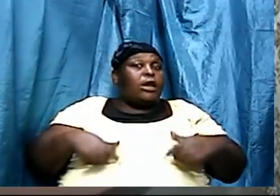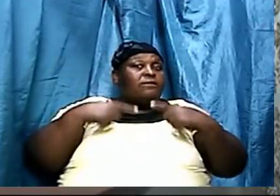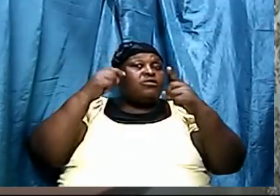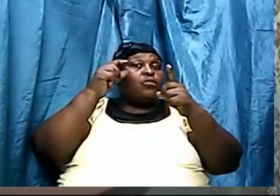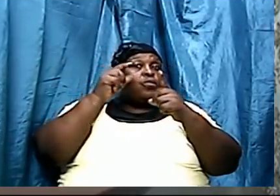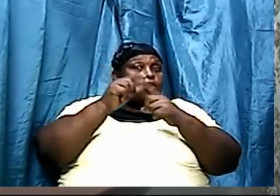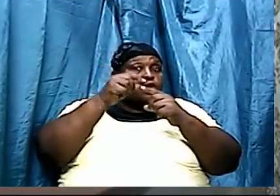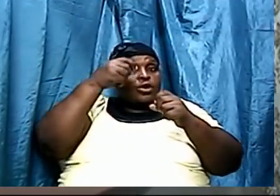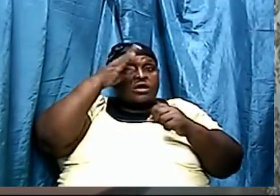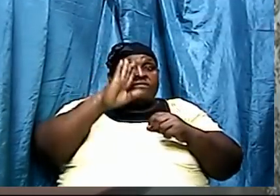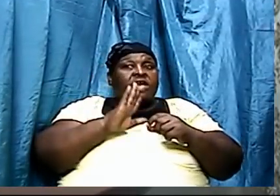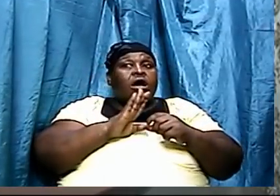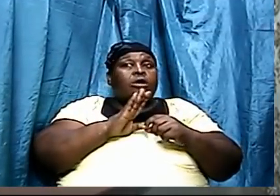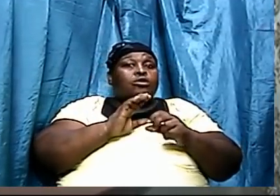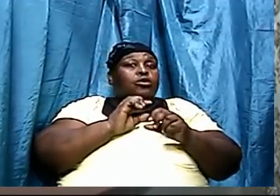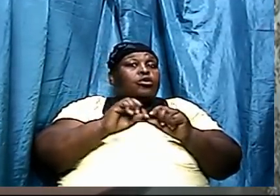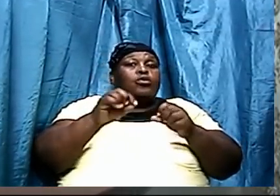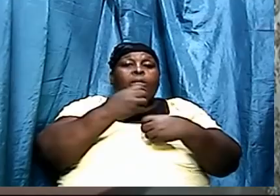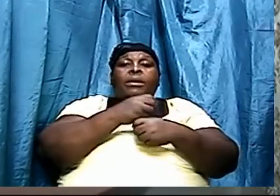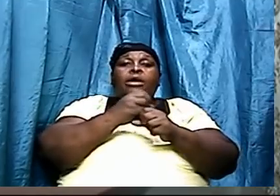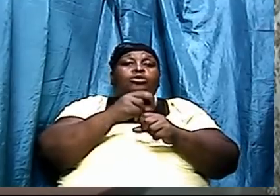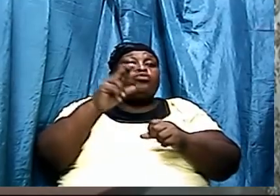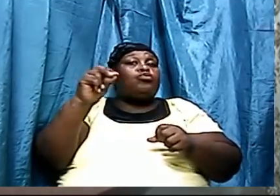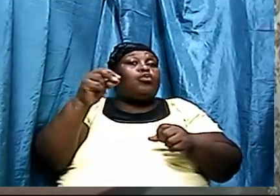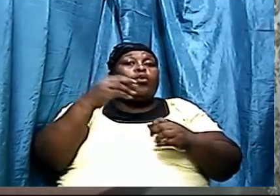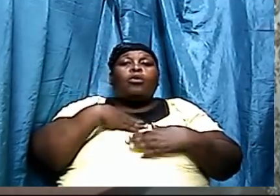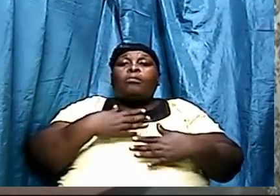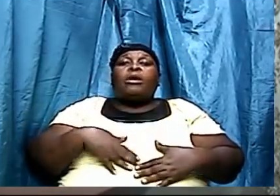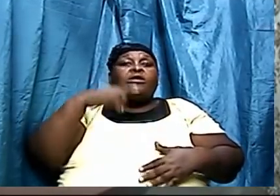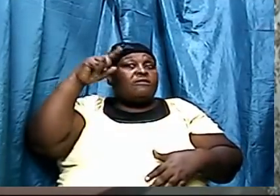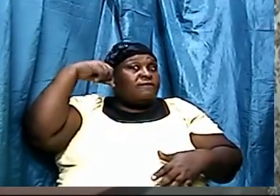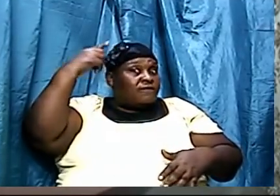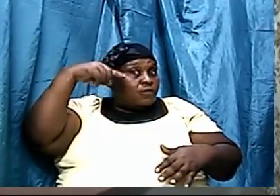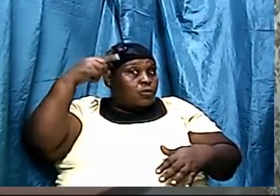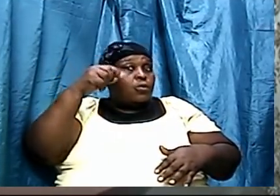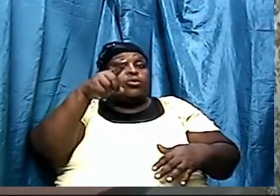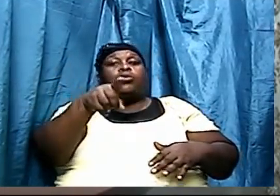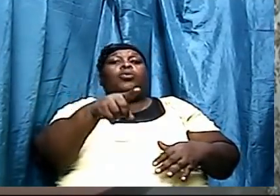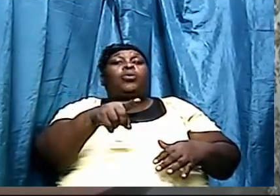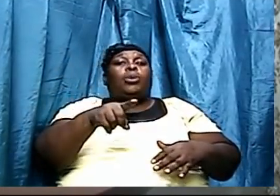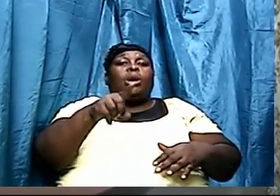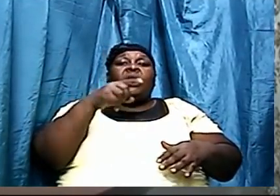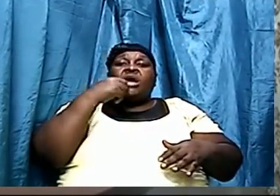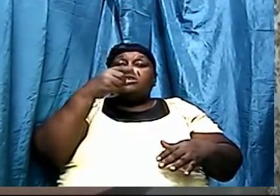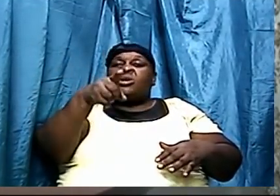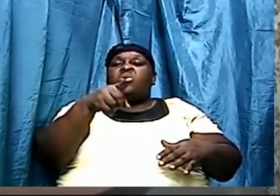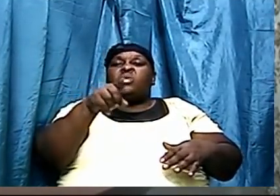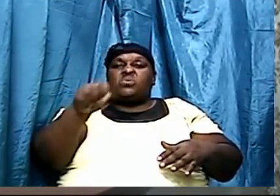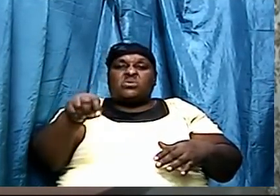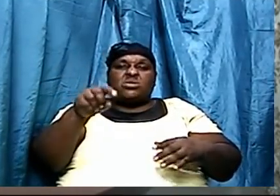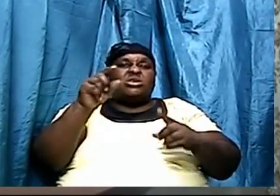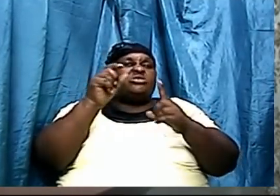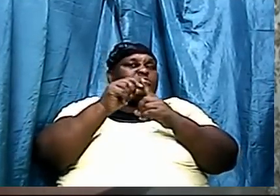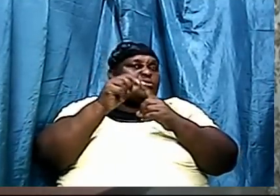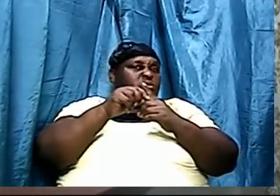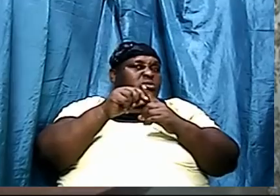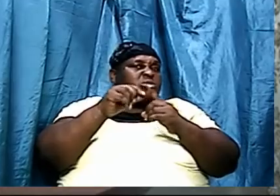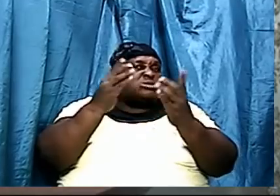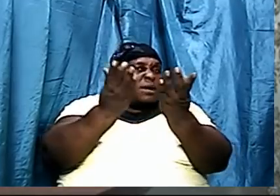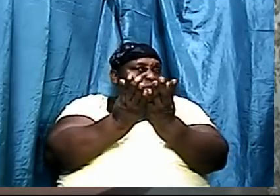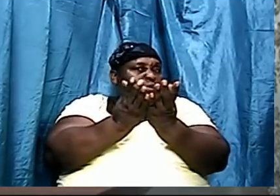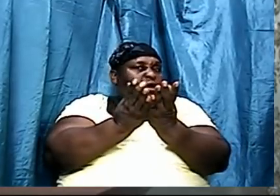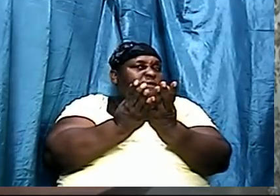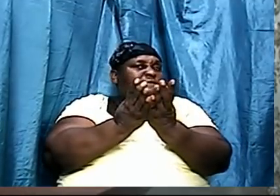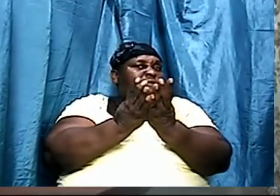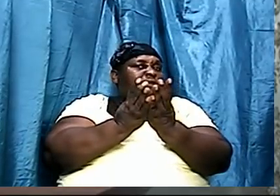don't let nobody fool you and tell you that this book is a book of fables don't let nobody come to you and tell you that all of these men that